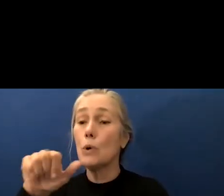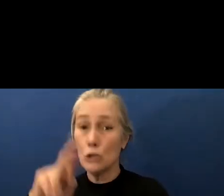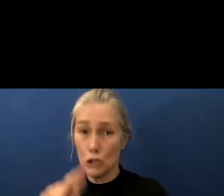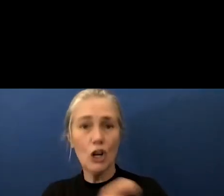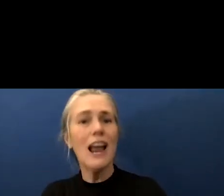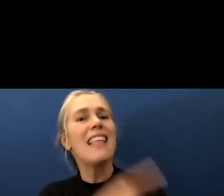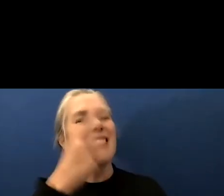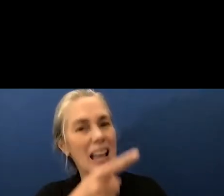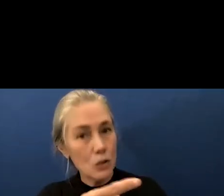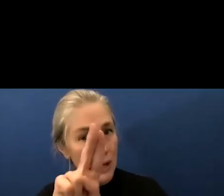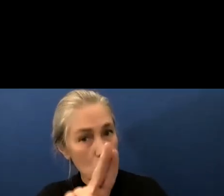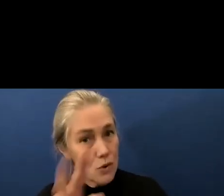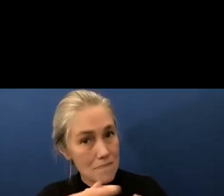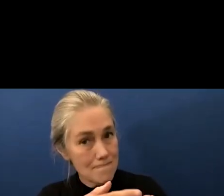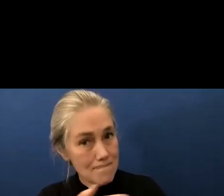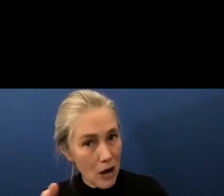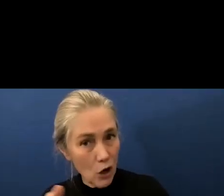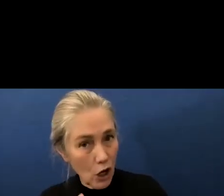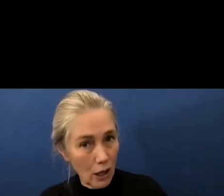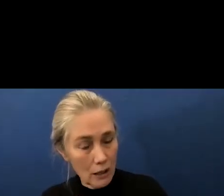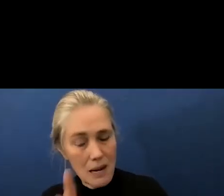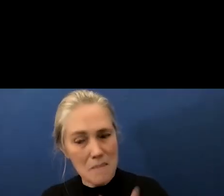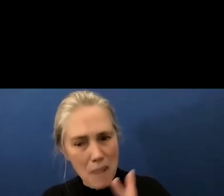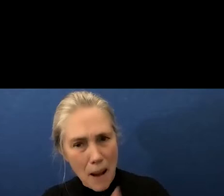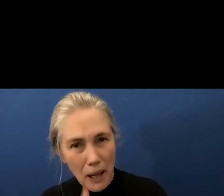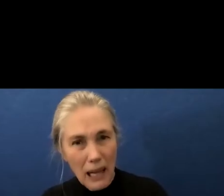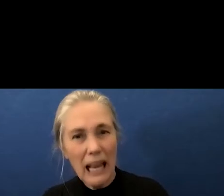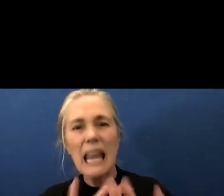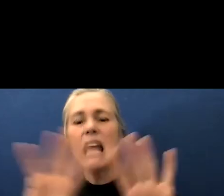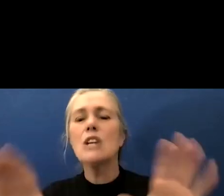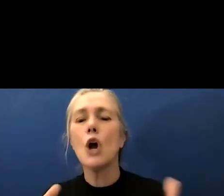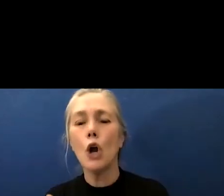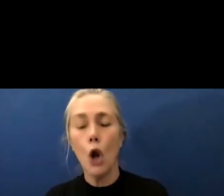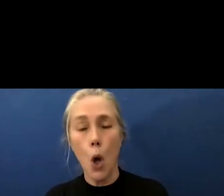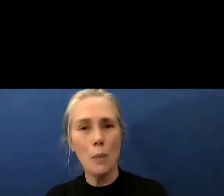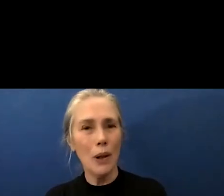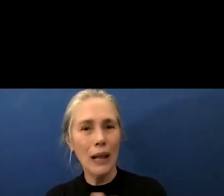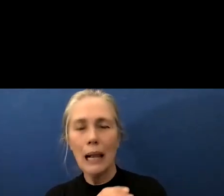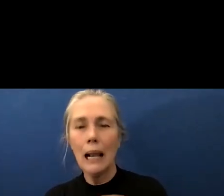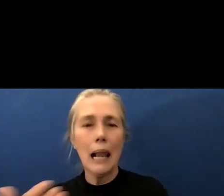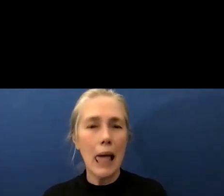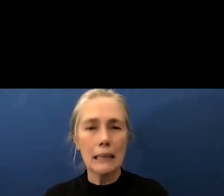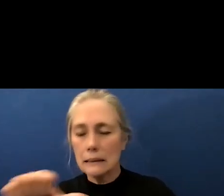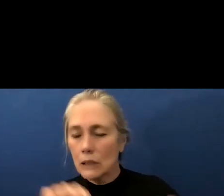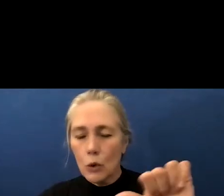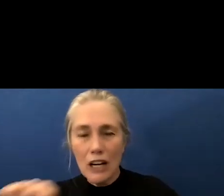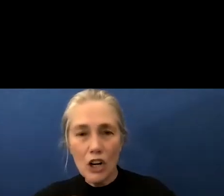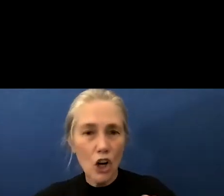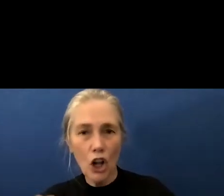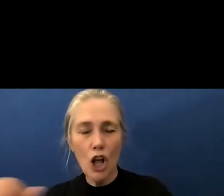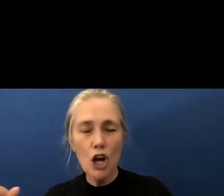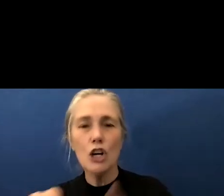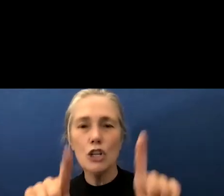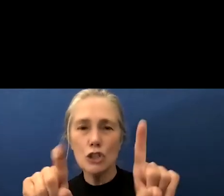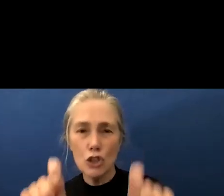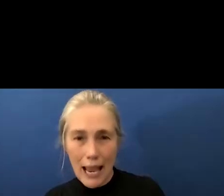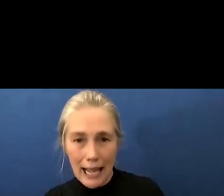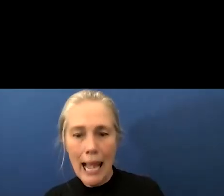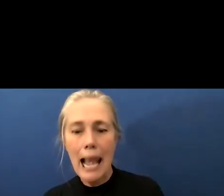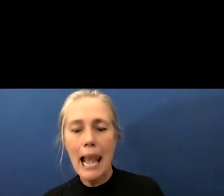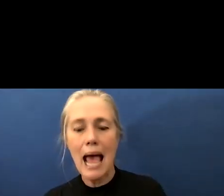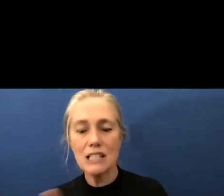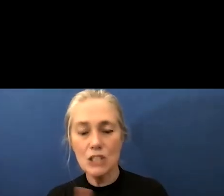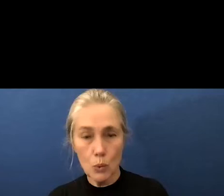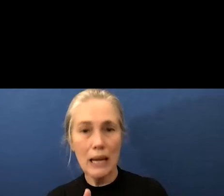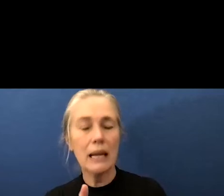right they're using the american public in a global clinical trial last month the cdc director walensky stated on cnn